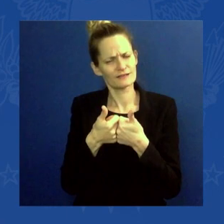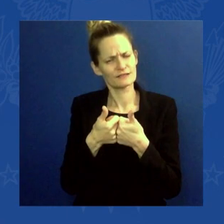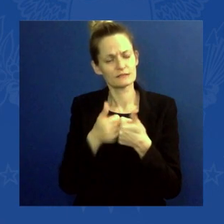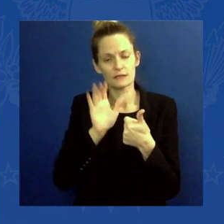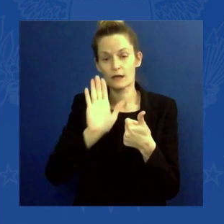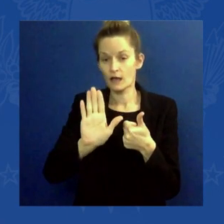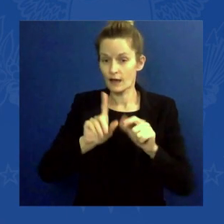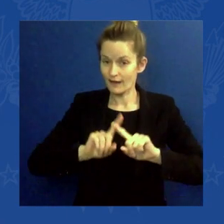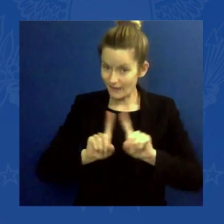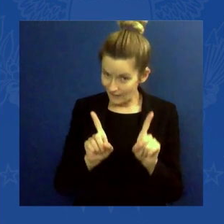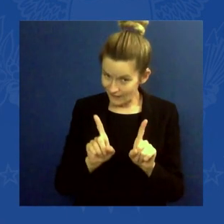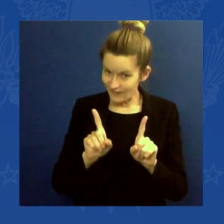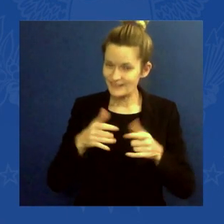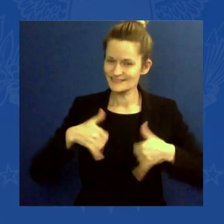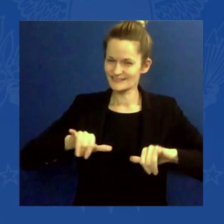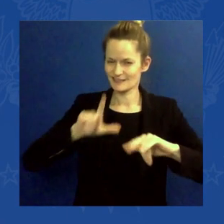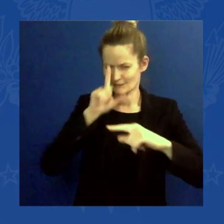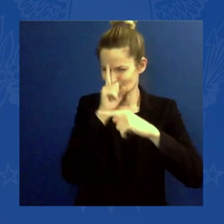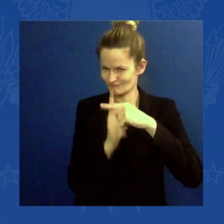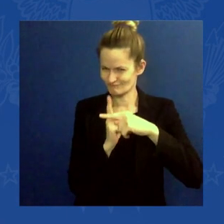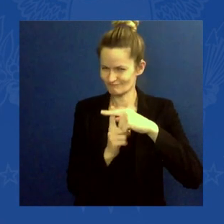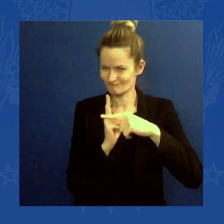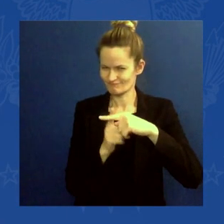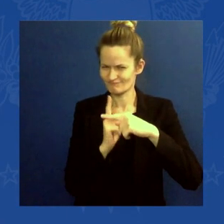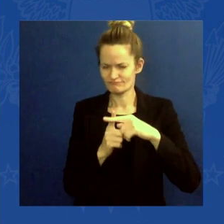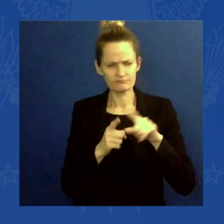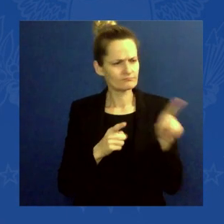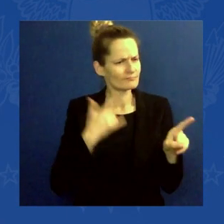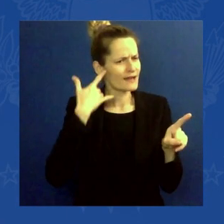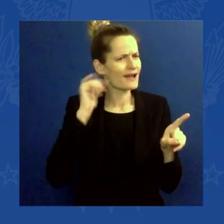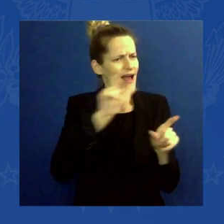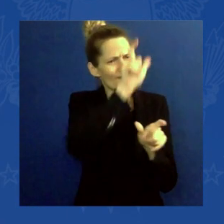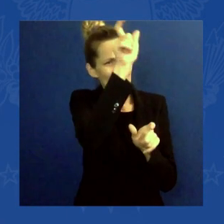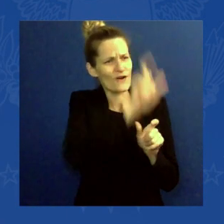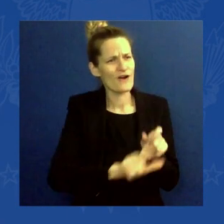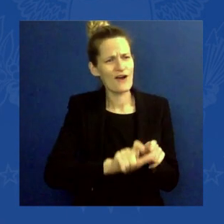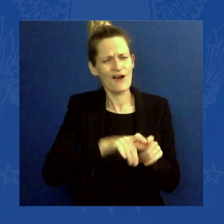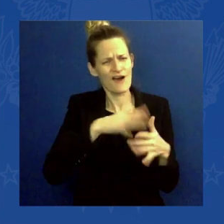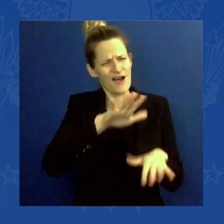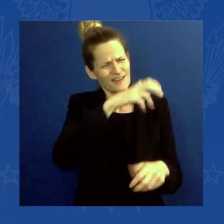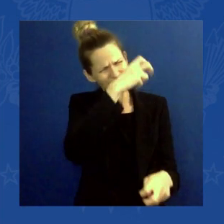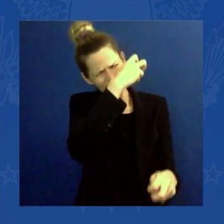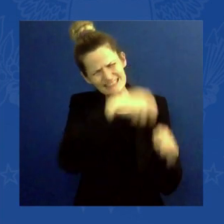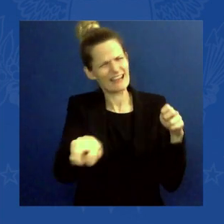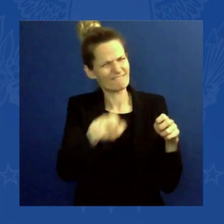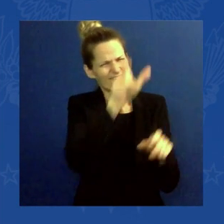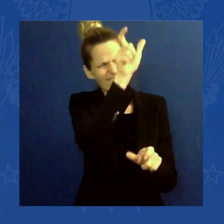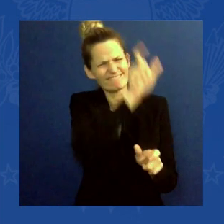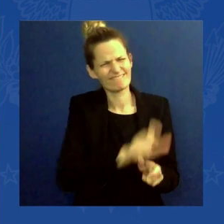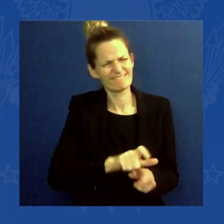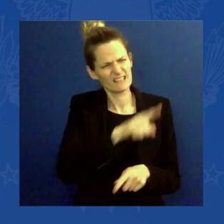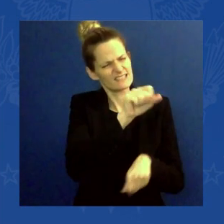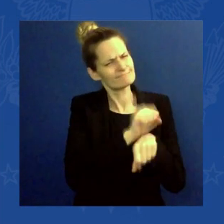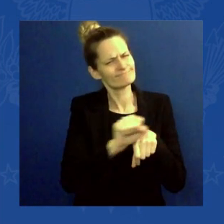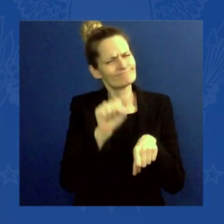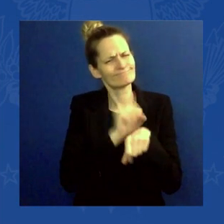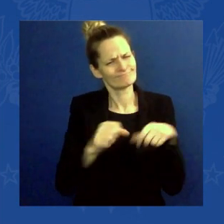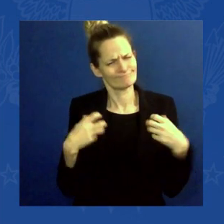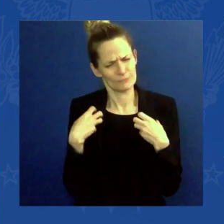situationally, and we are. The Calder Fire that we just visited that took the town of Grizzly Flats,